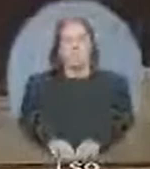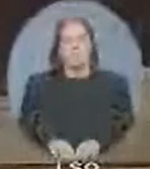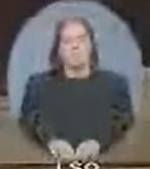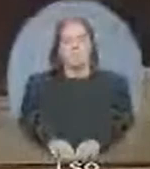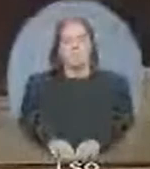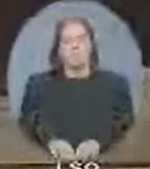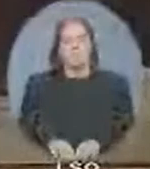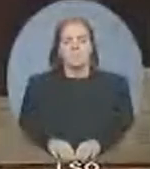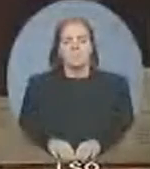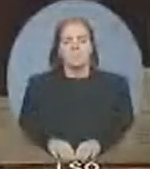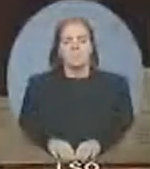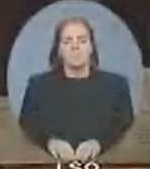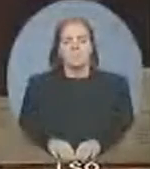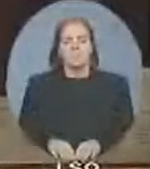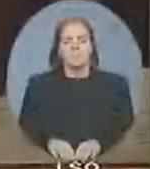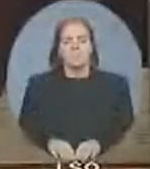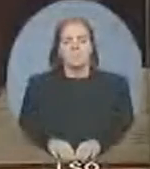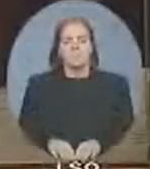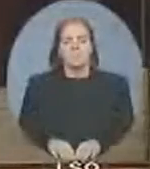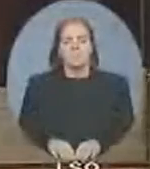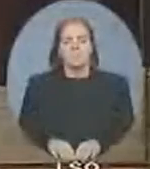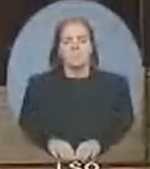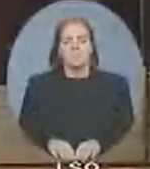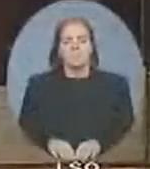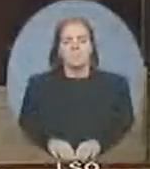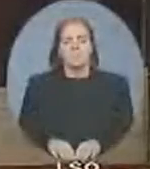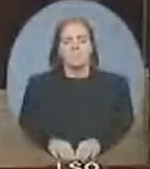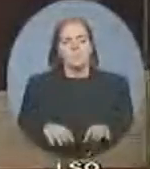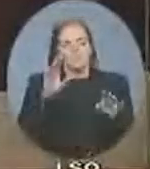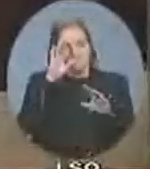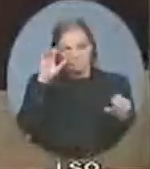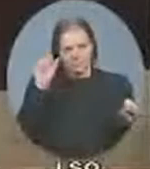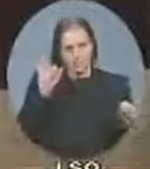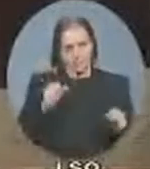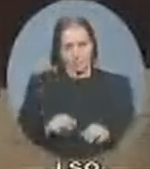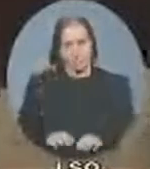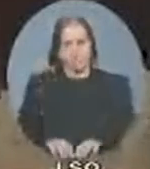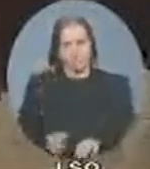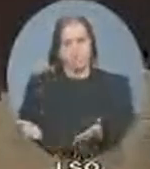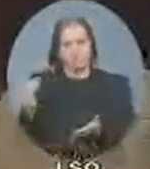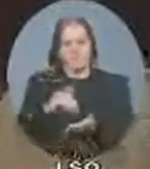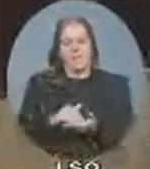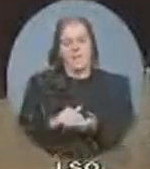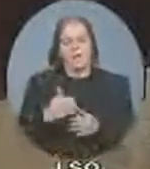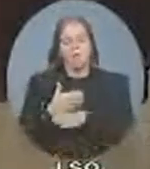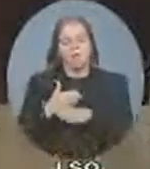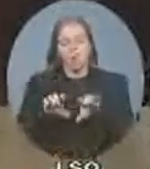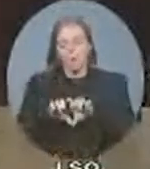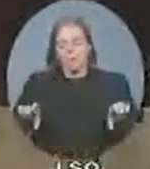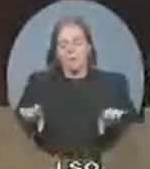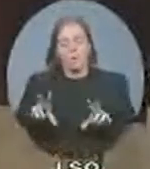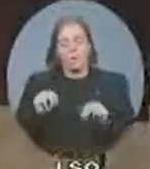Day after day after day, raw logs are exported from my riding, shipped worldwide to be turned into floors, furniture and other